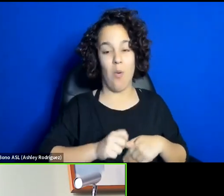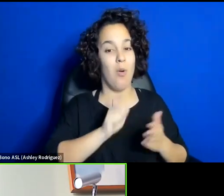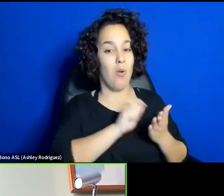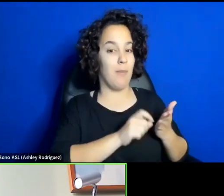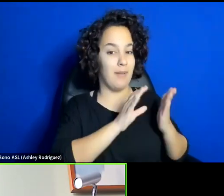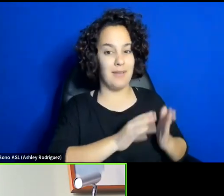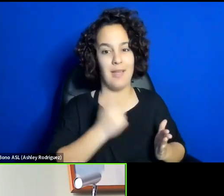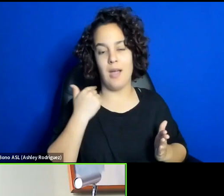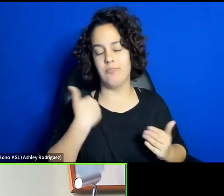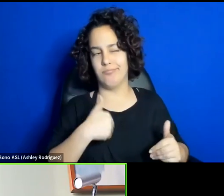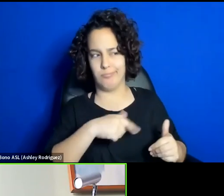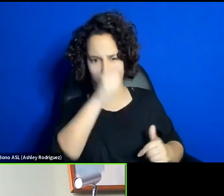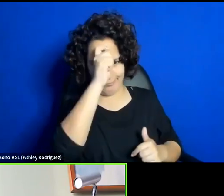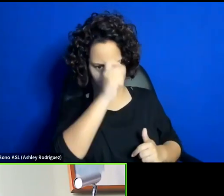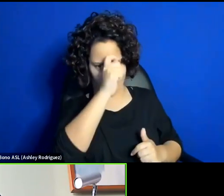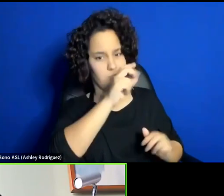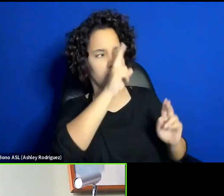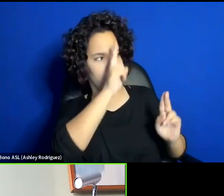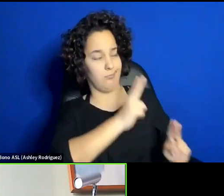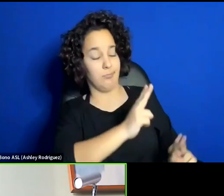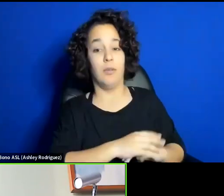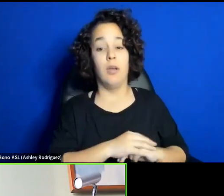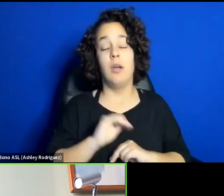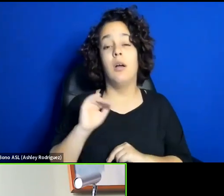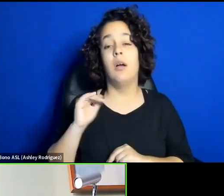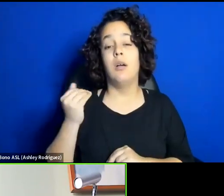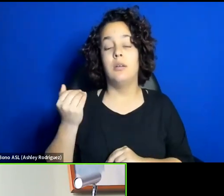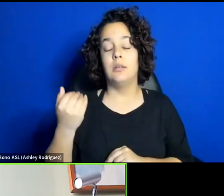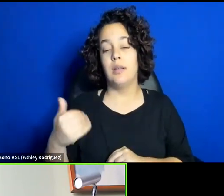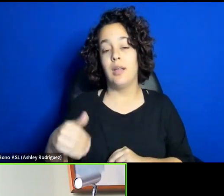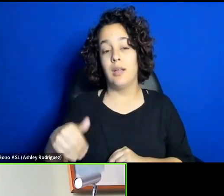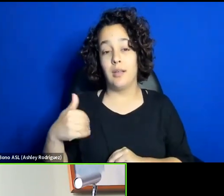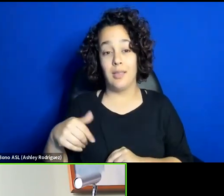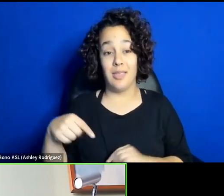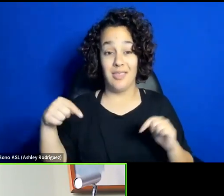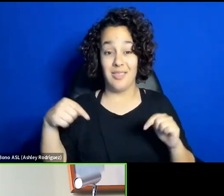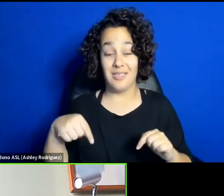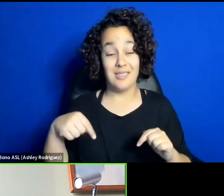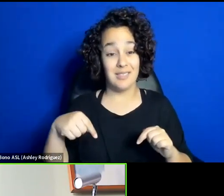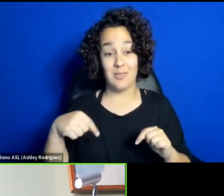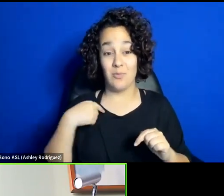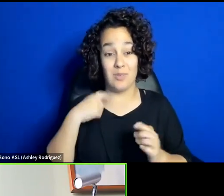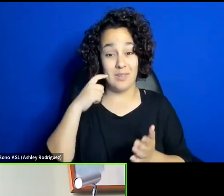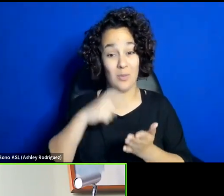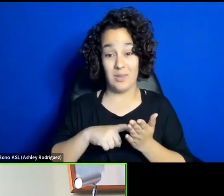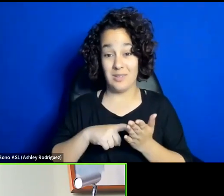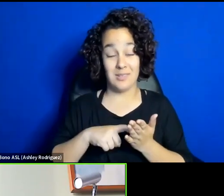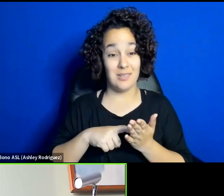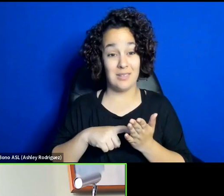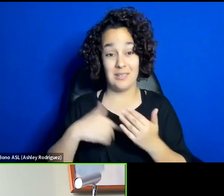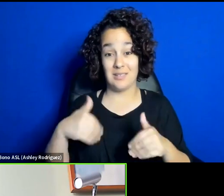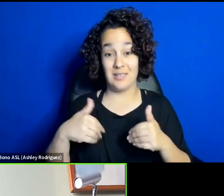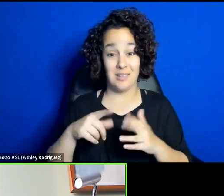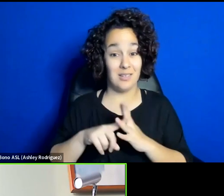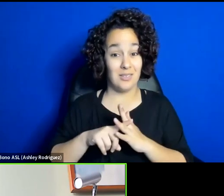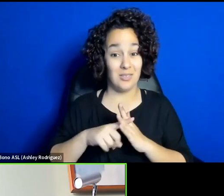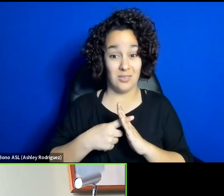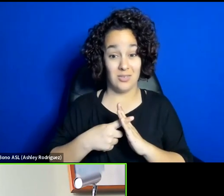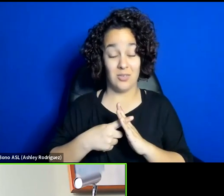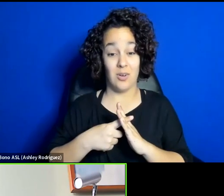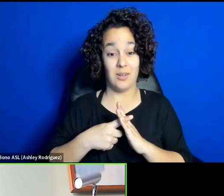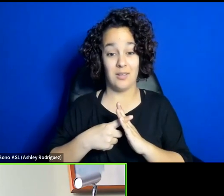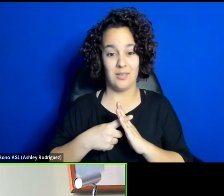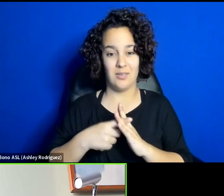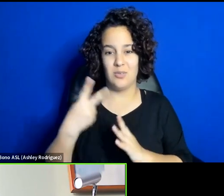lots of respects for them. But yeah, this is this is a thing that has started during the actually